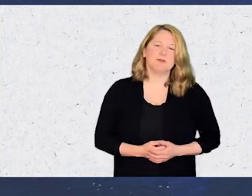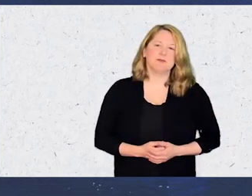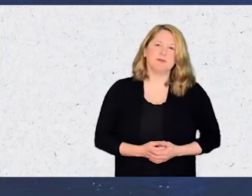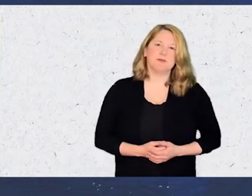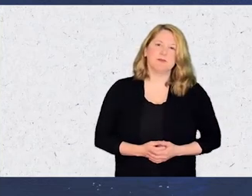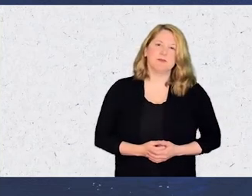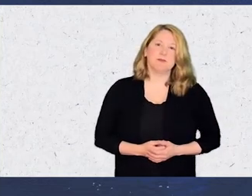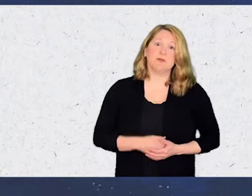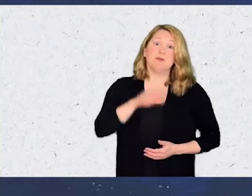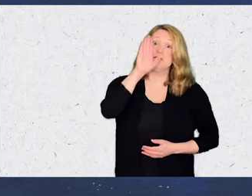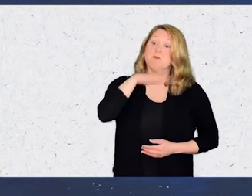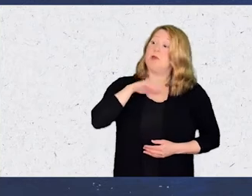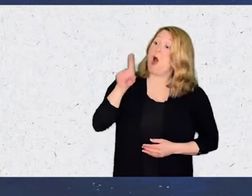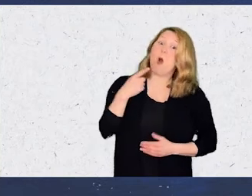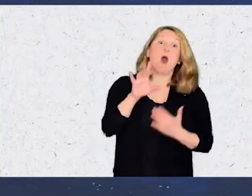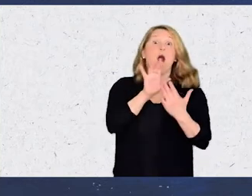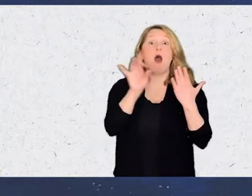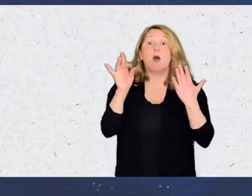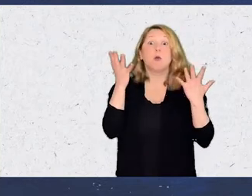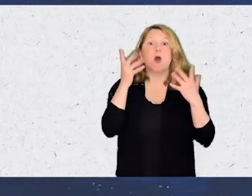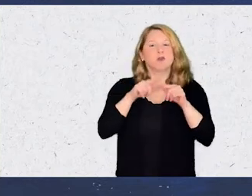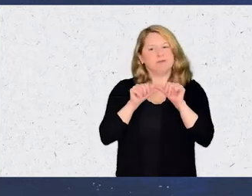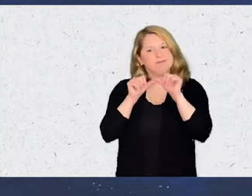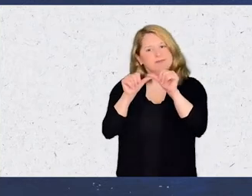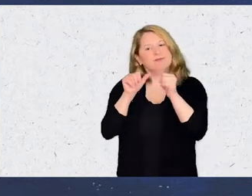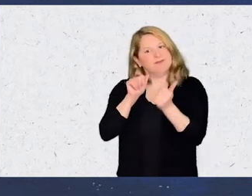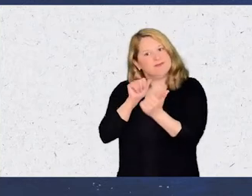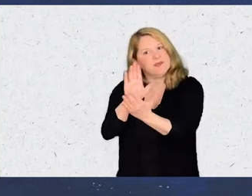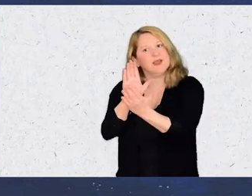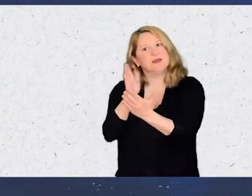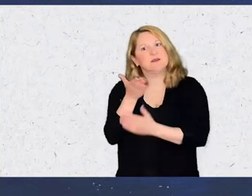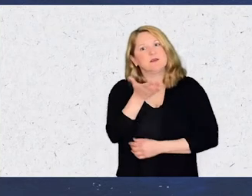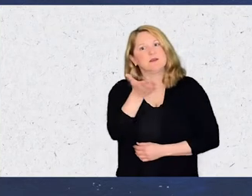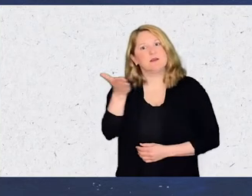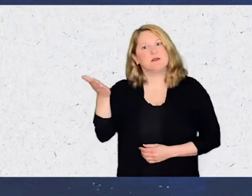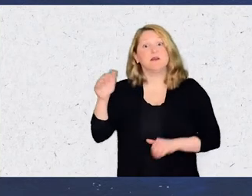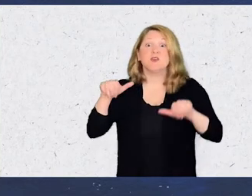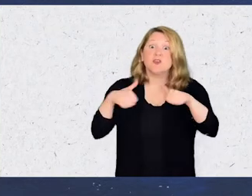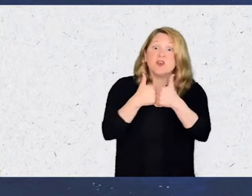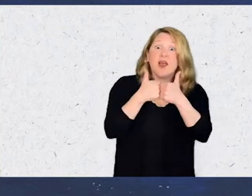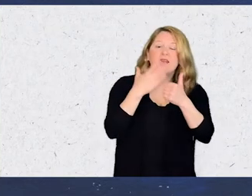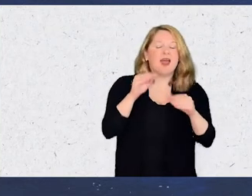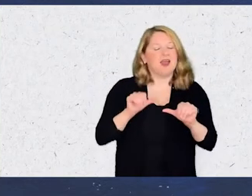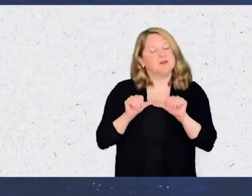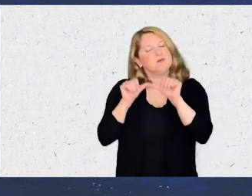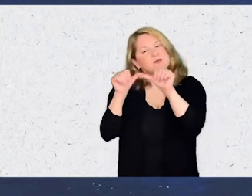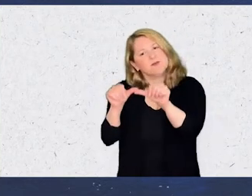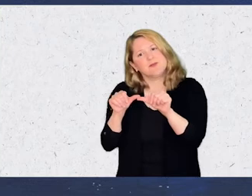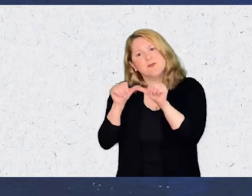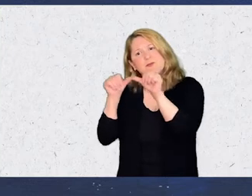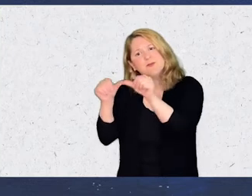My only option is to continue to face the challenge and to keep going.